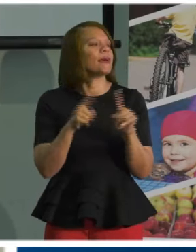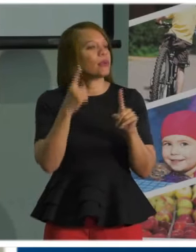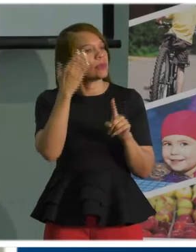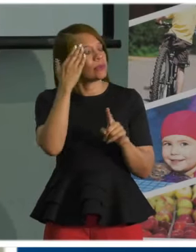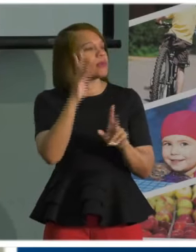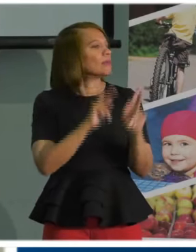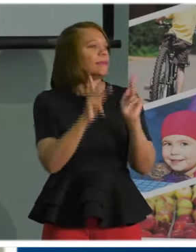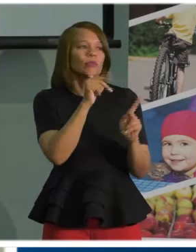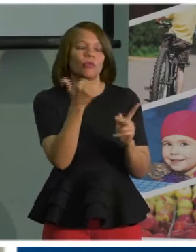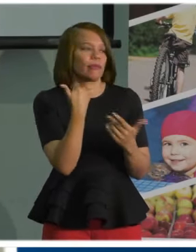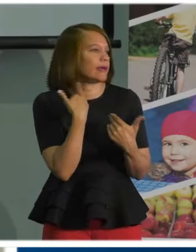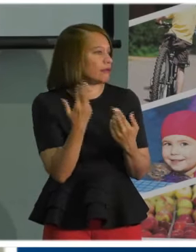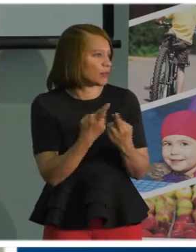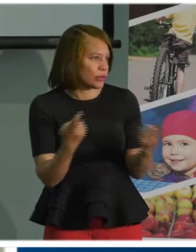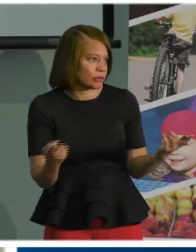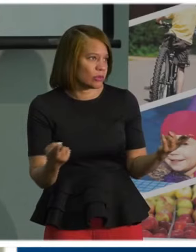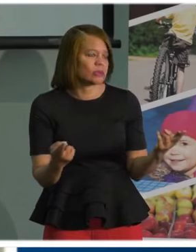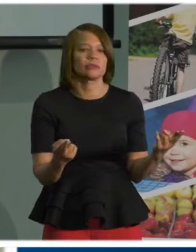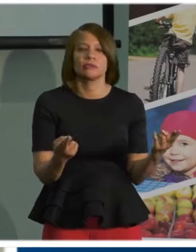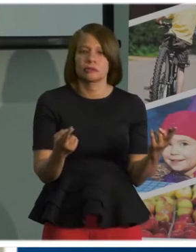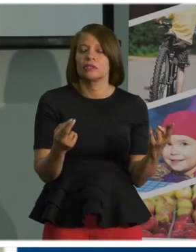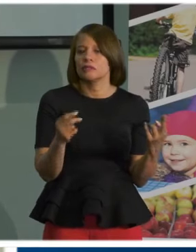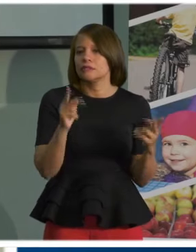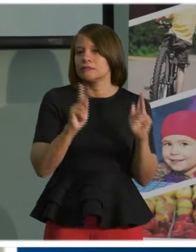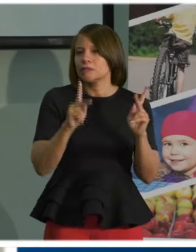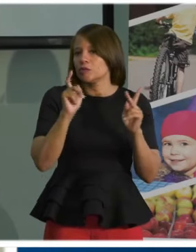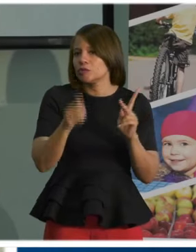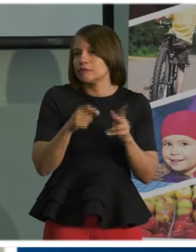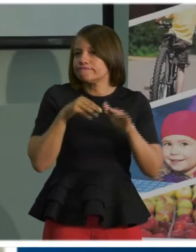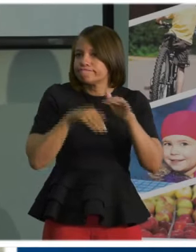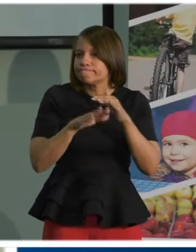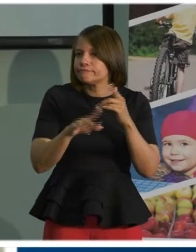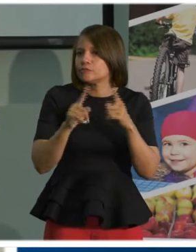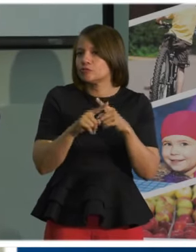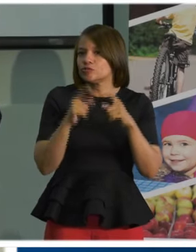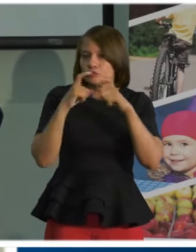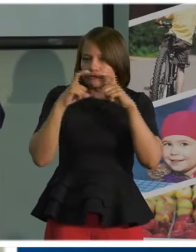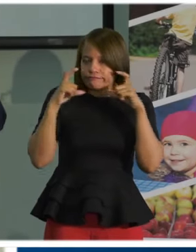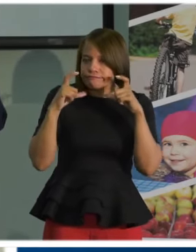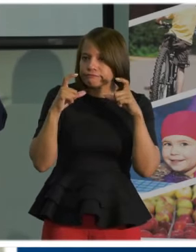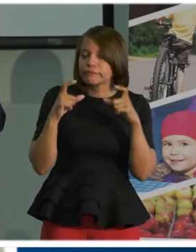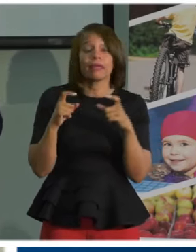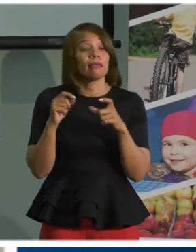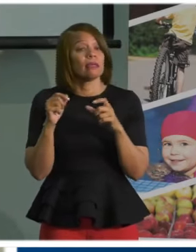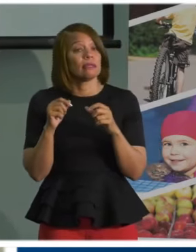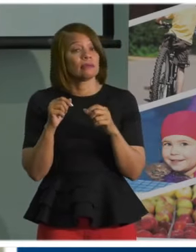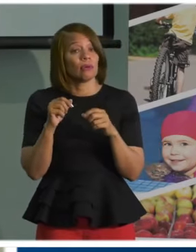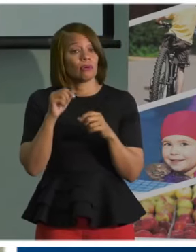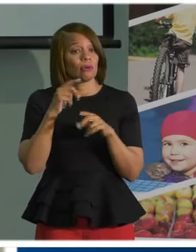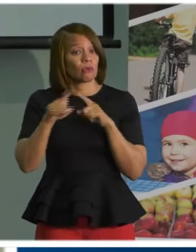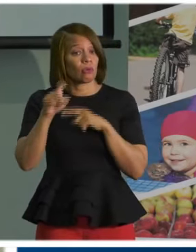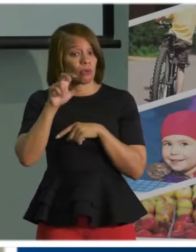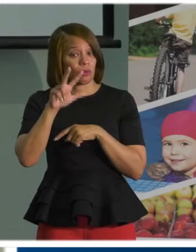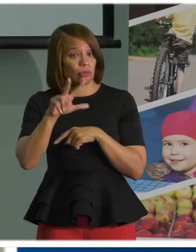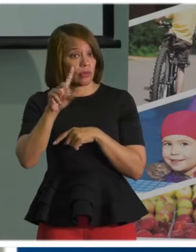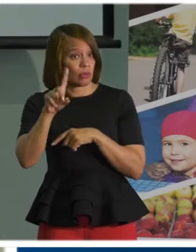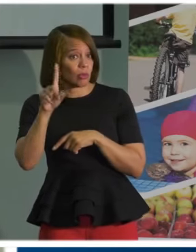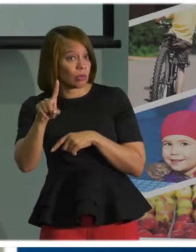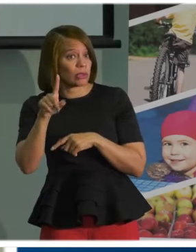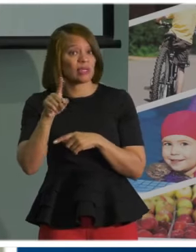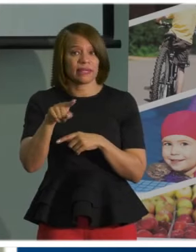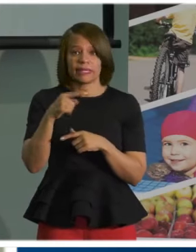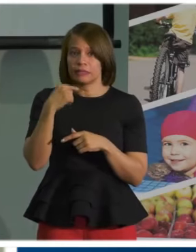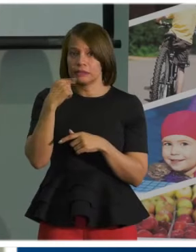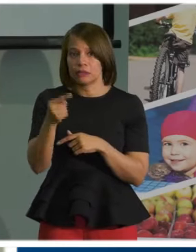folks out there that, that need access to facial coverings and masks. Uh, they can answer questions about how you get facial coverings and masks, how you can make them at